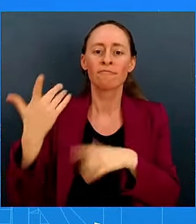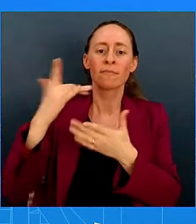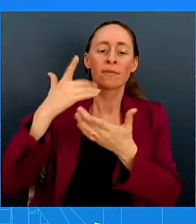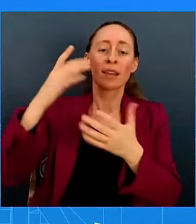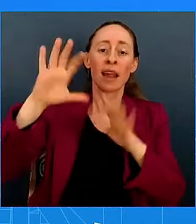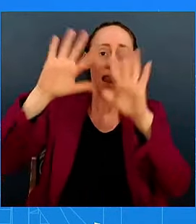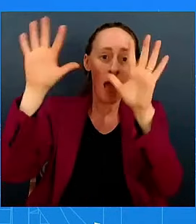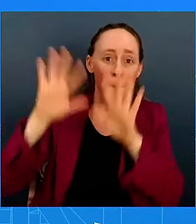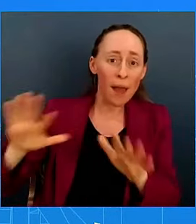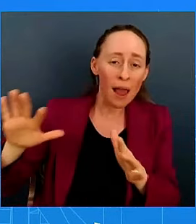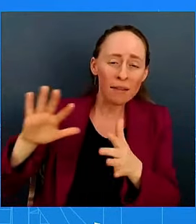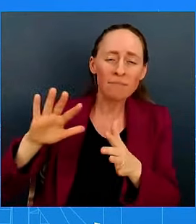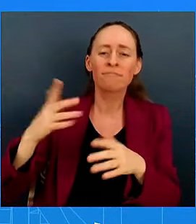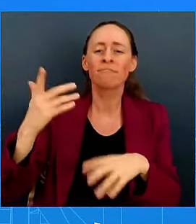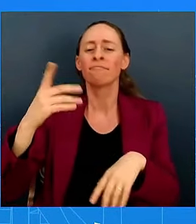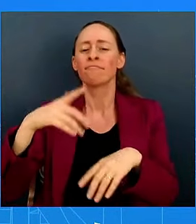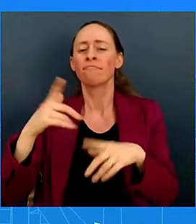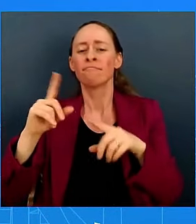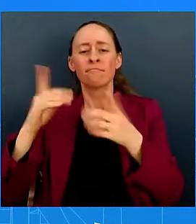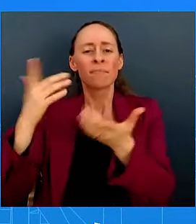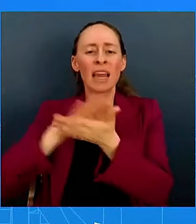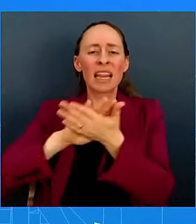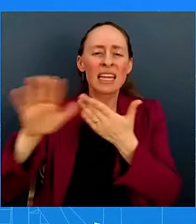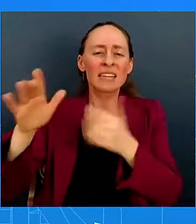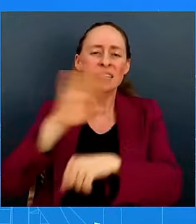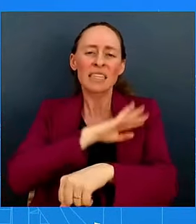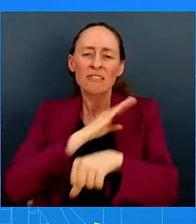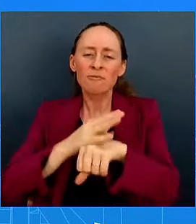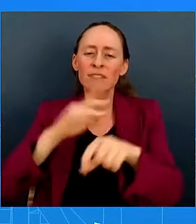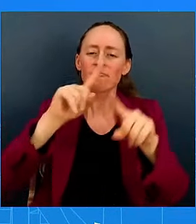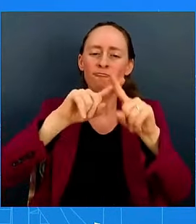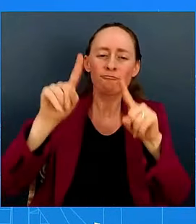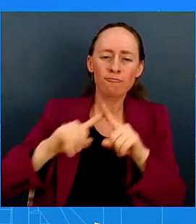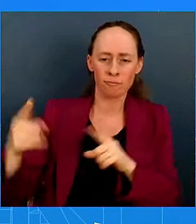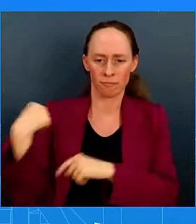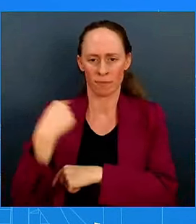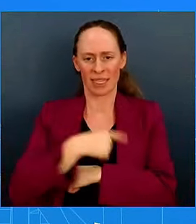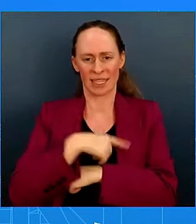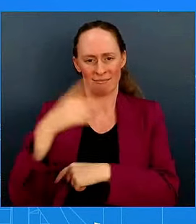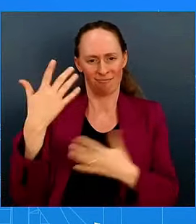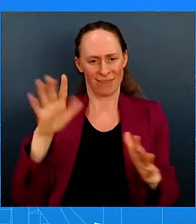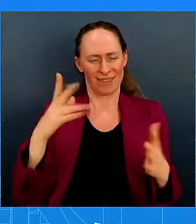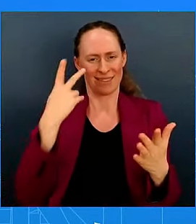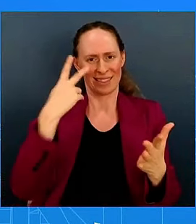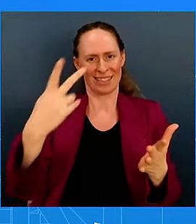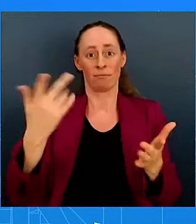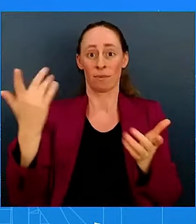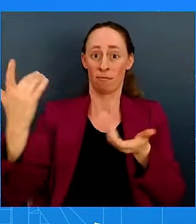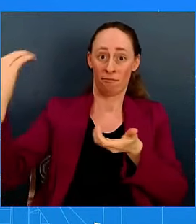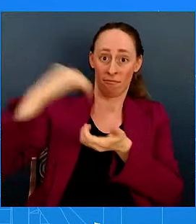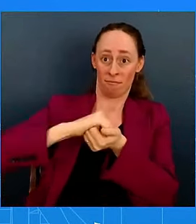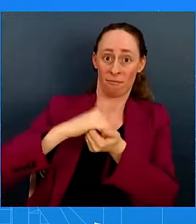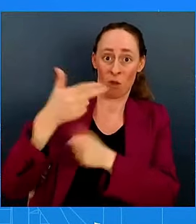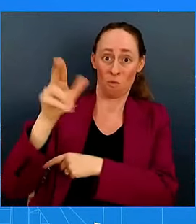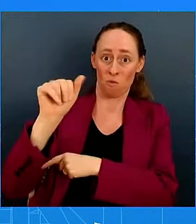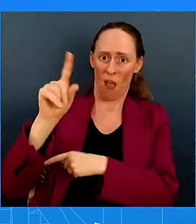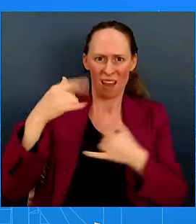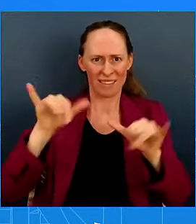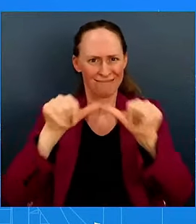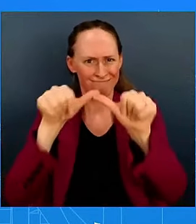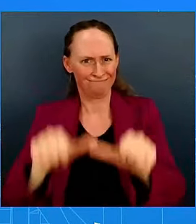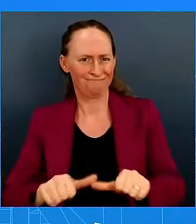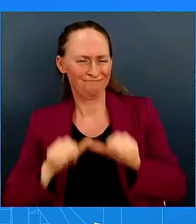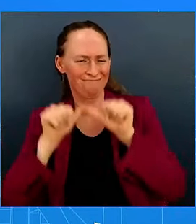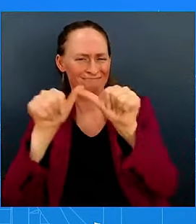partnership, the Quad, endures and, in fact, thrives over the long term. We'll have more